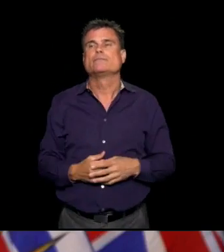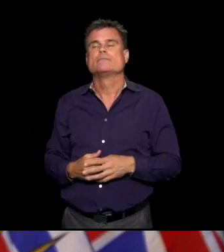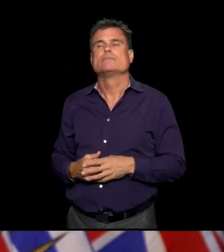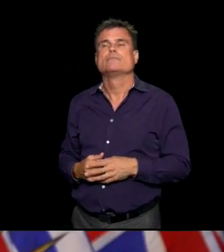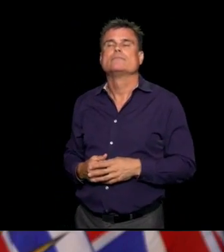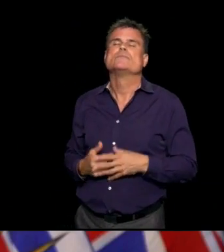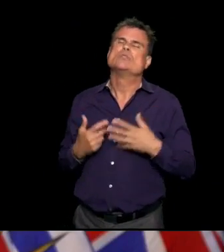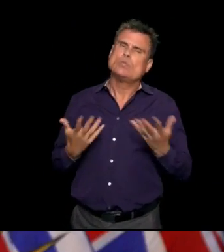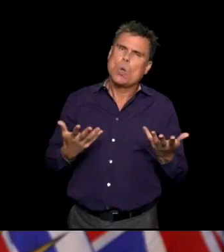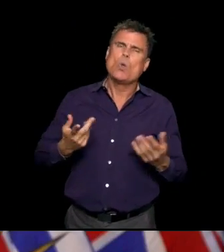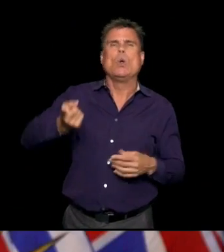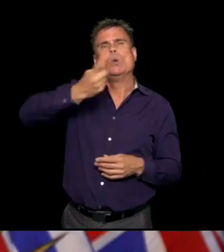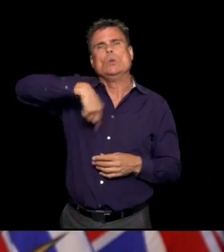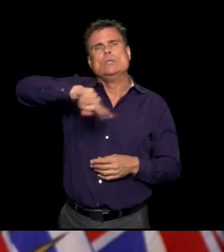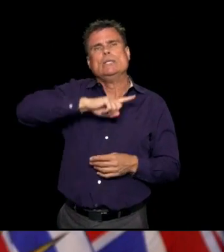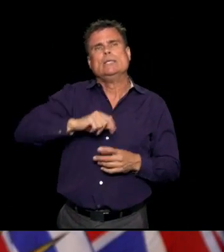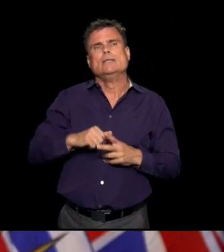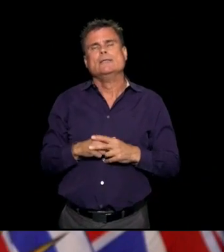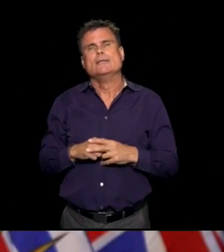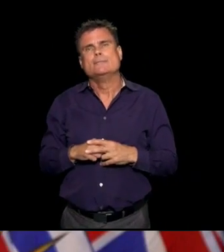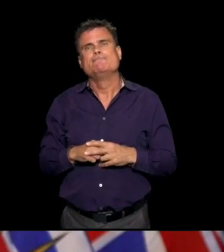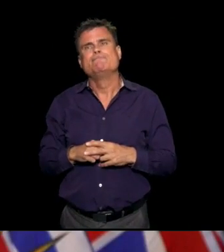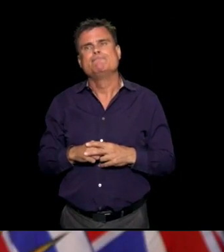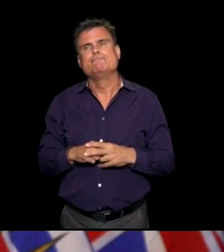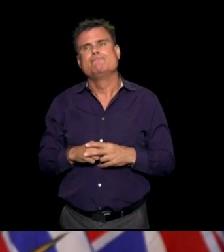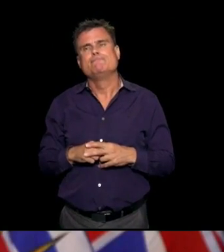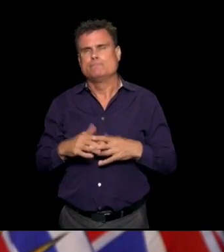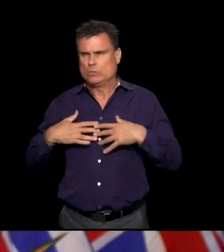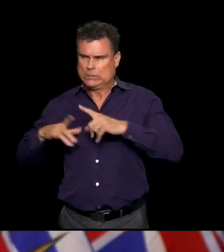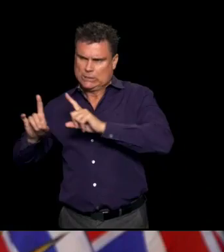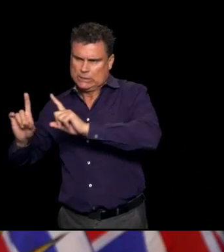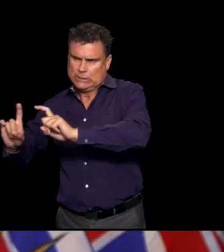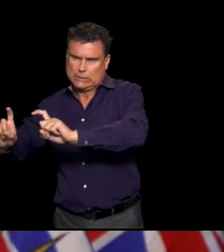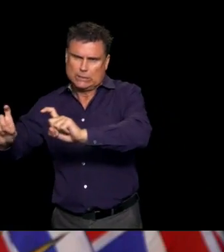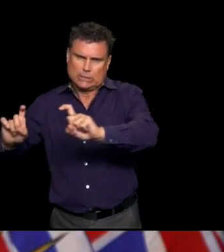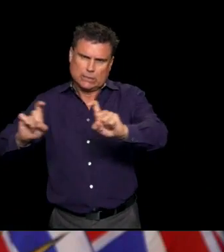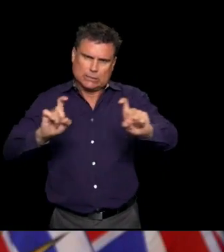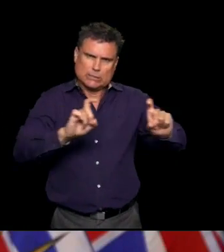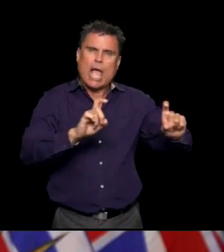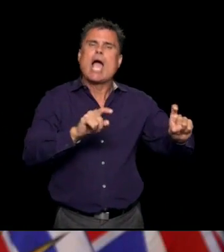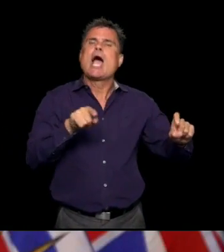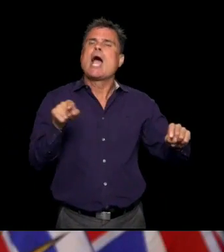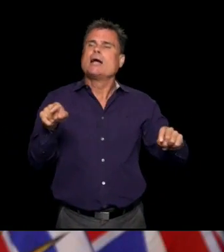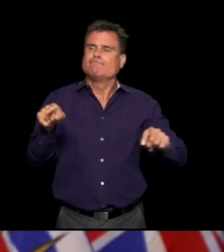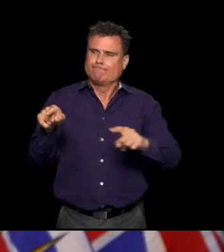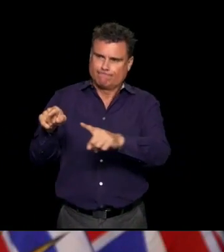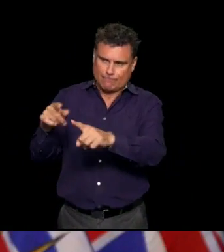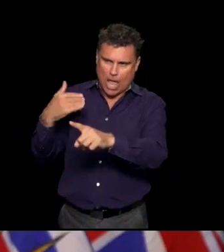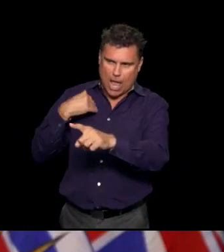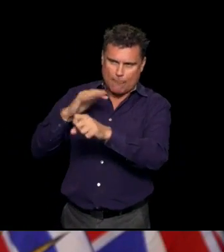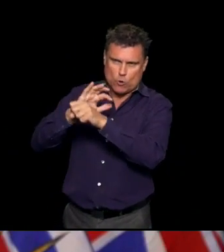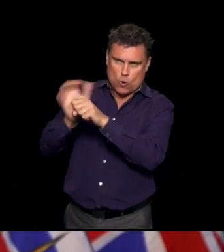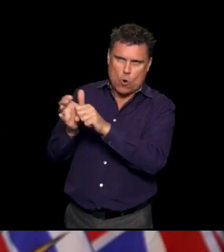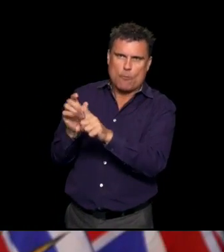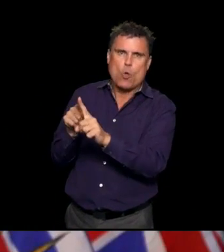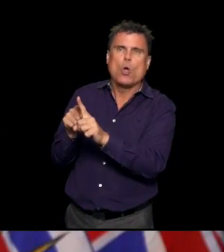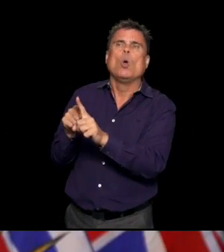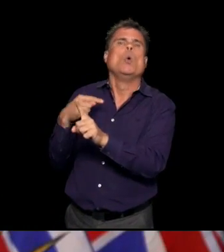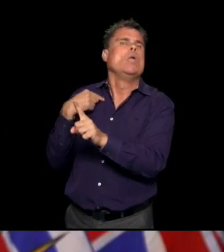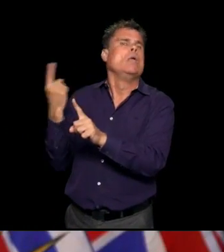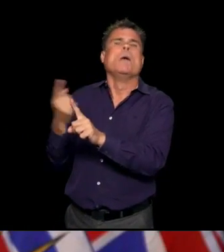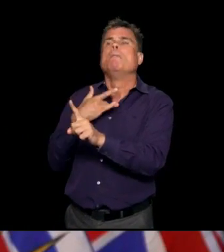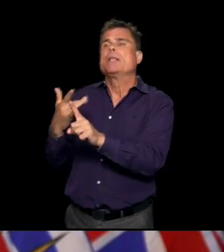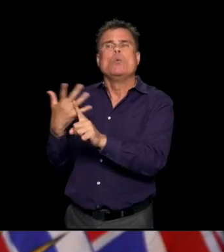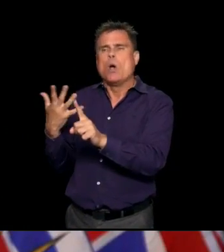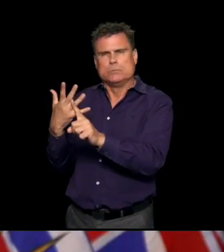identify a case, when somebody tests positive and public health is talking to them, can we link them to a known exposure